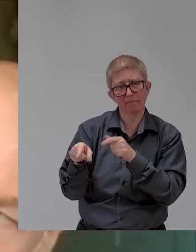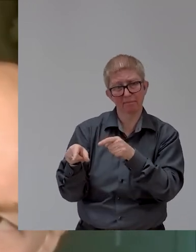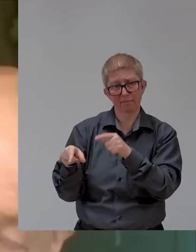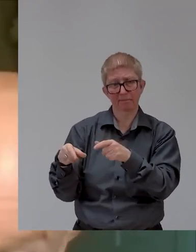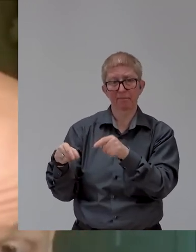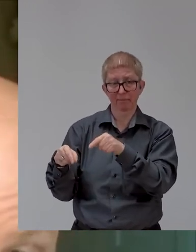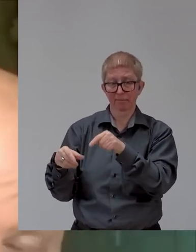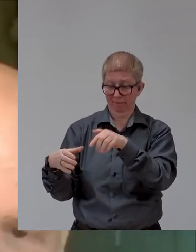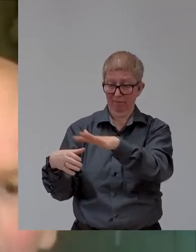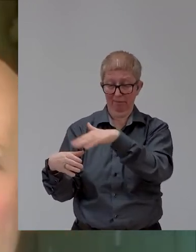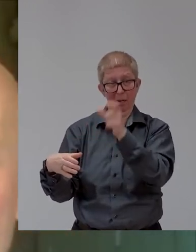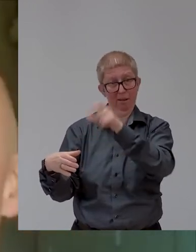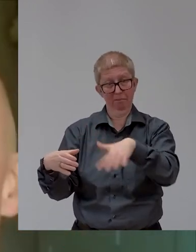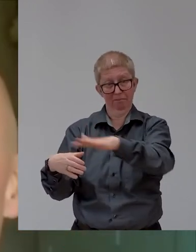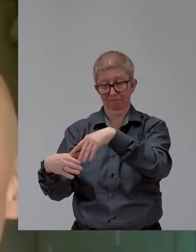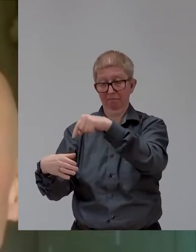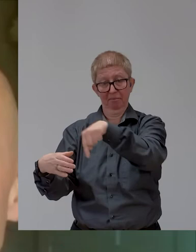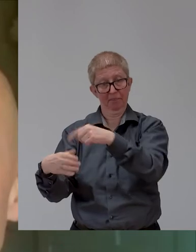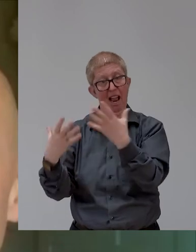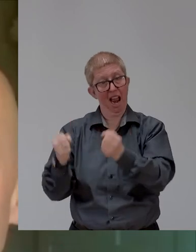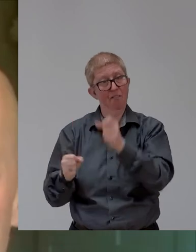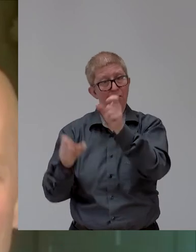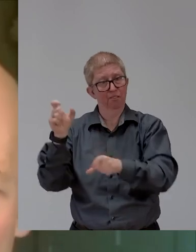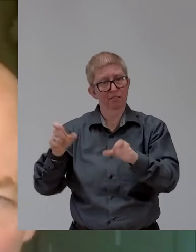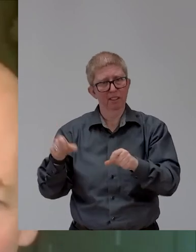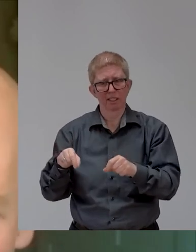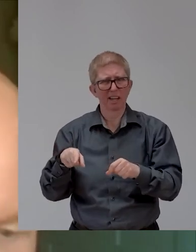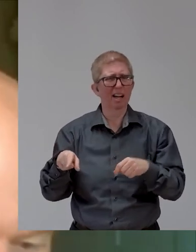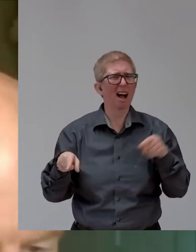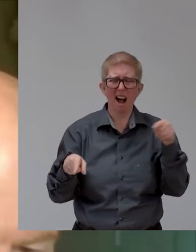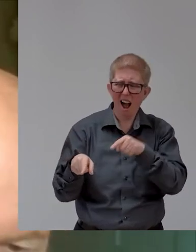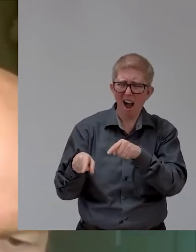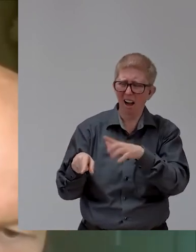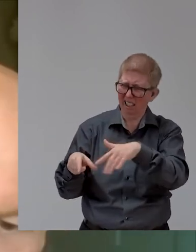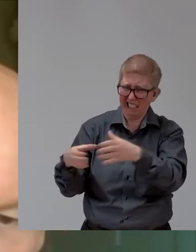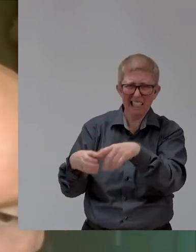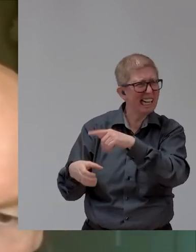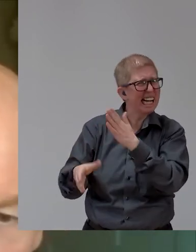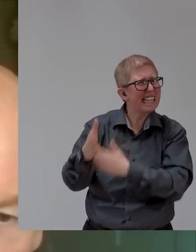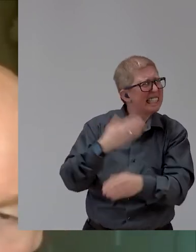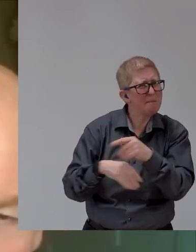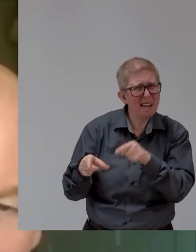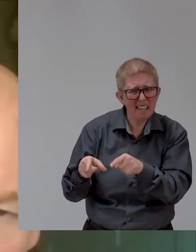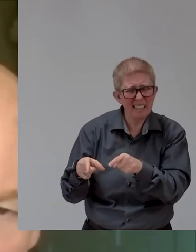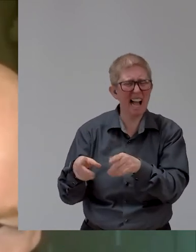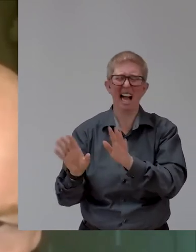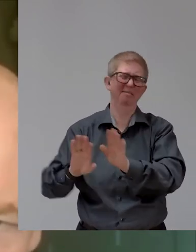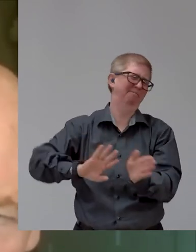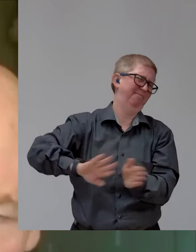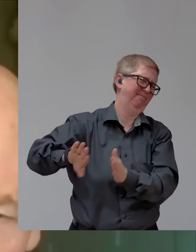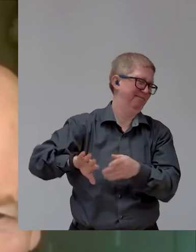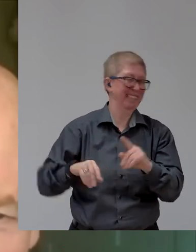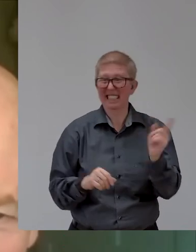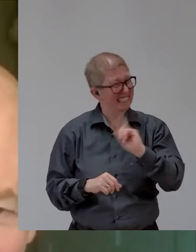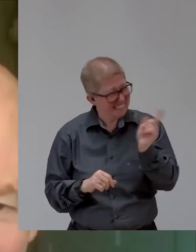that's one element to it. The other is, and this is something that I think I've learned in the 34 years I've been in recruitment. I've interviewed a lot of